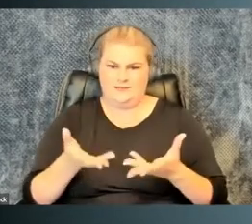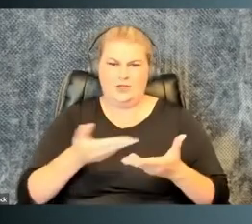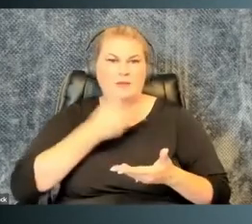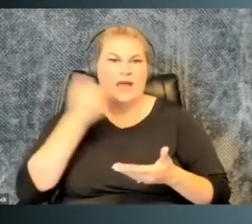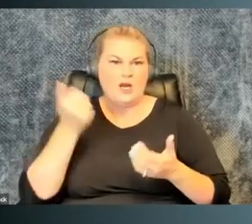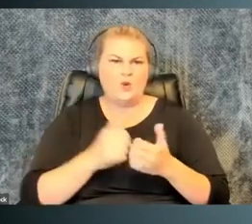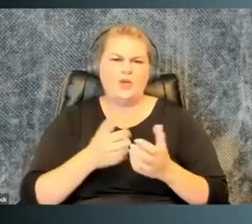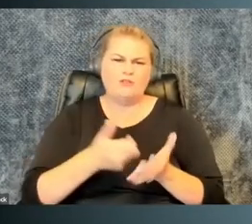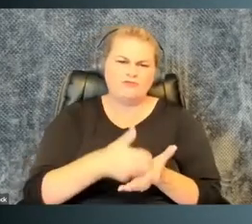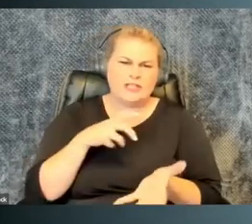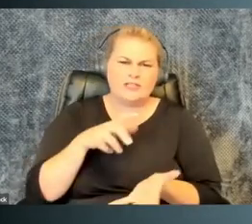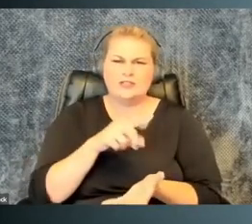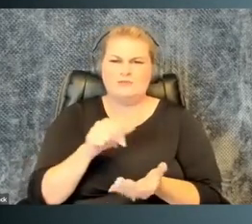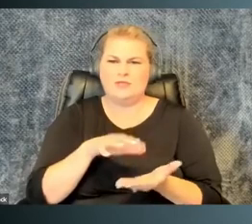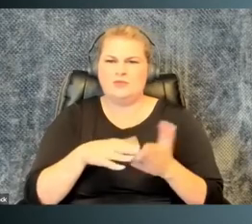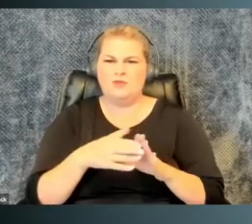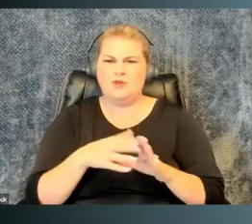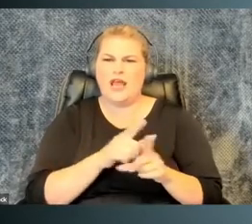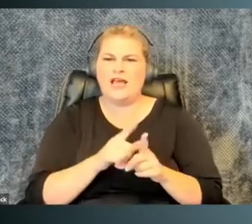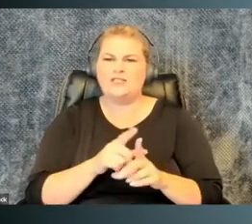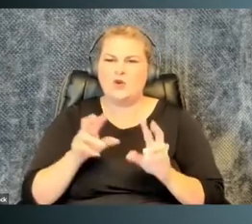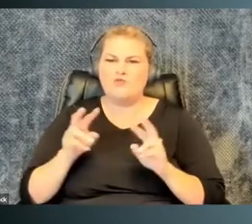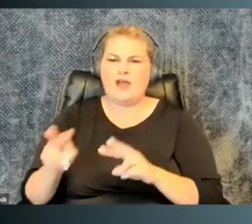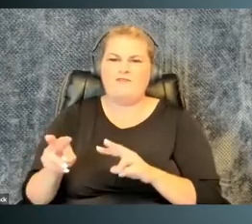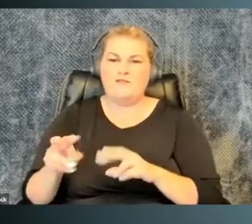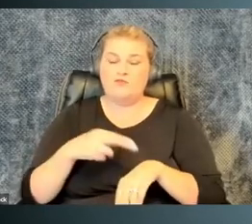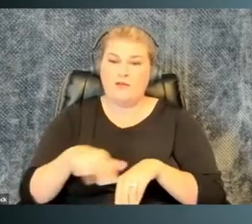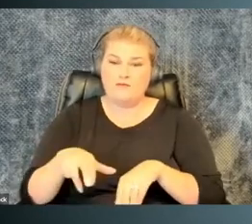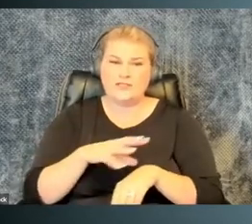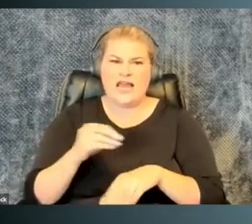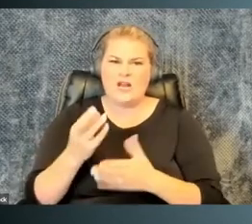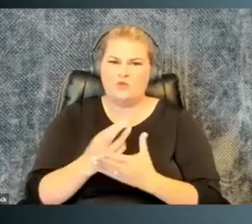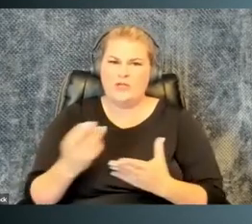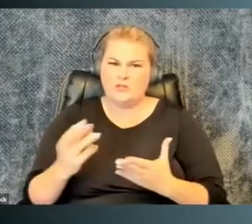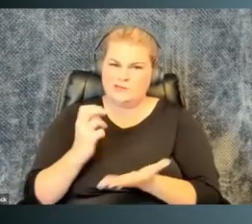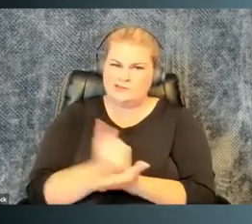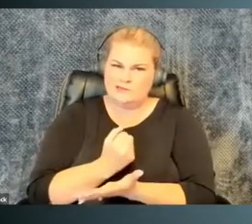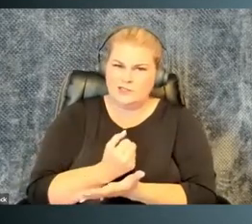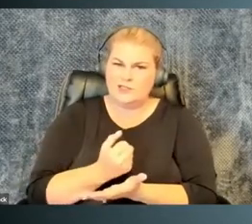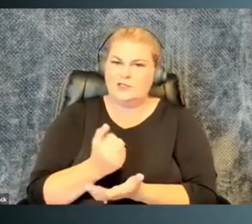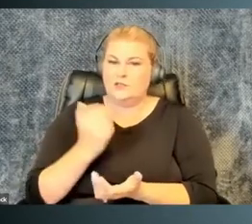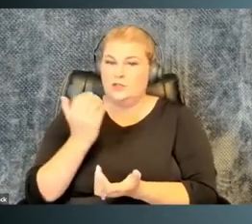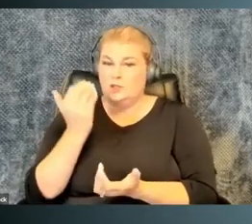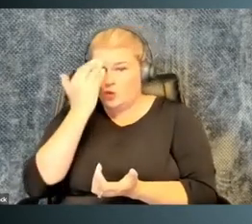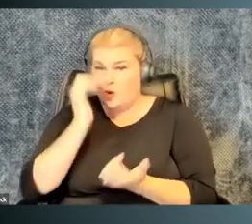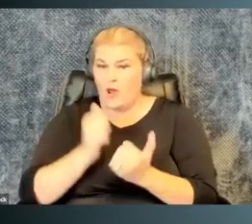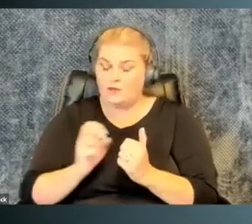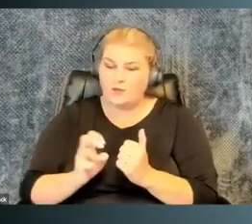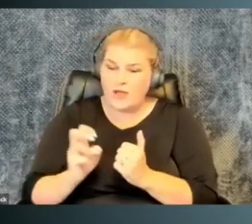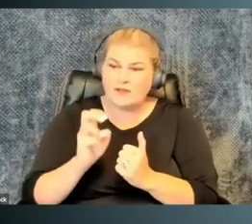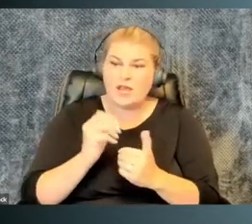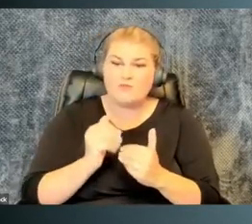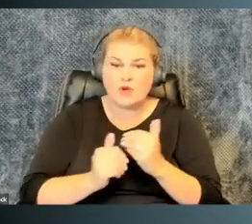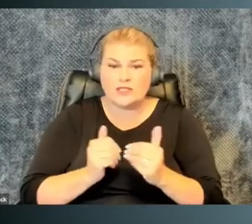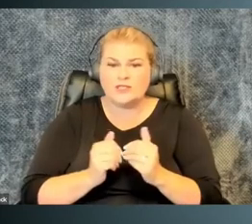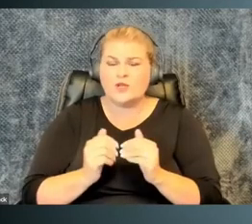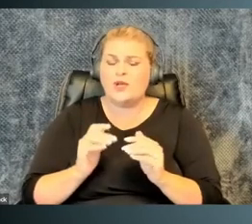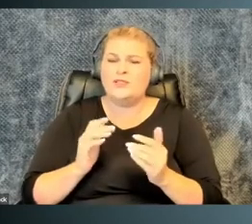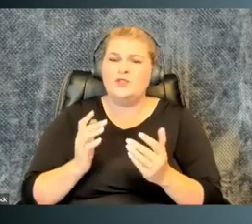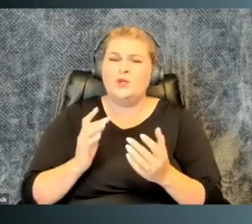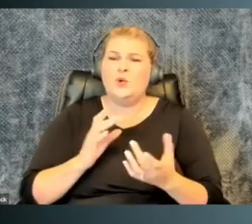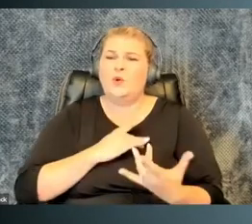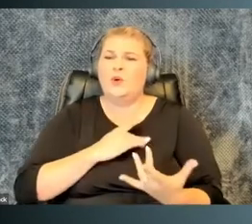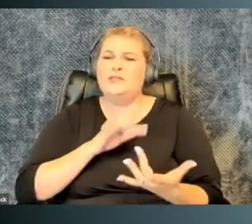exist better with rich disability communities as a reference and a resource to know how to navigate